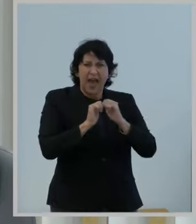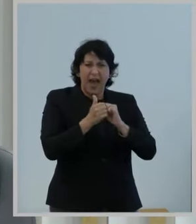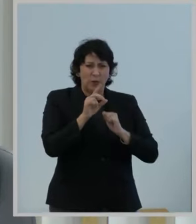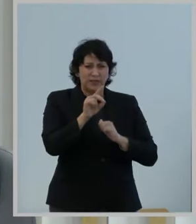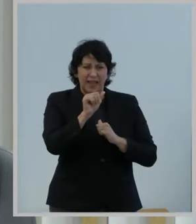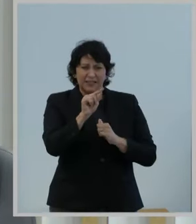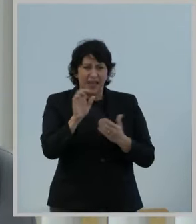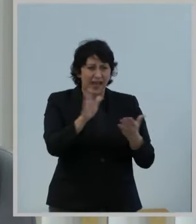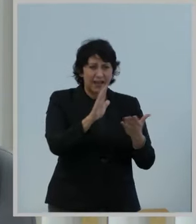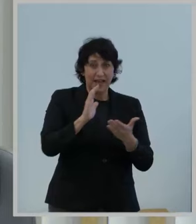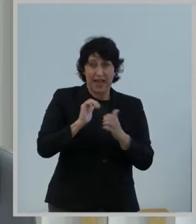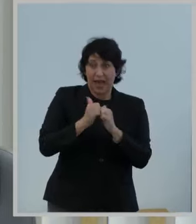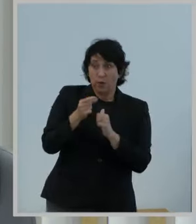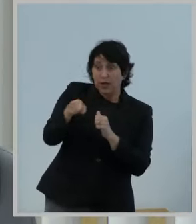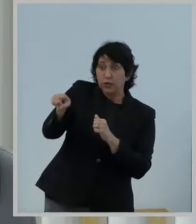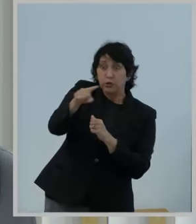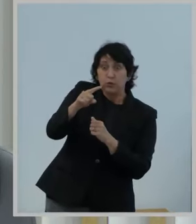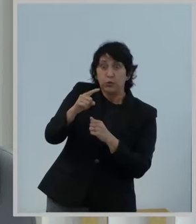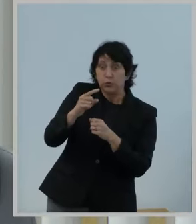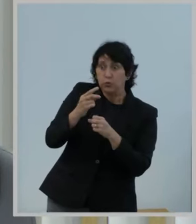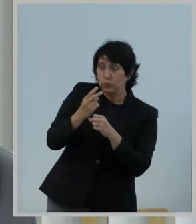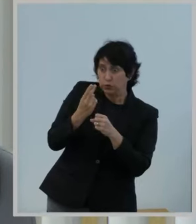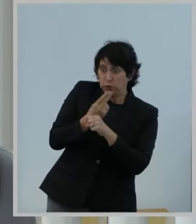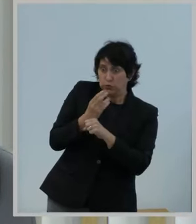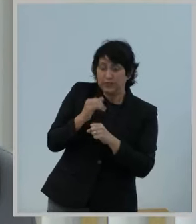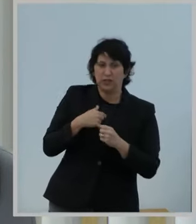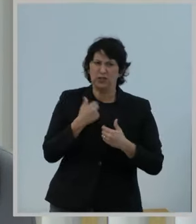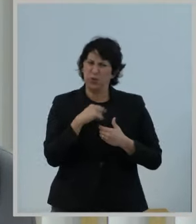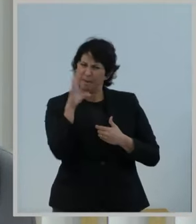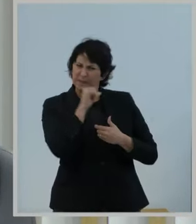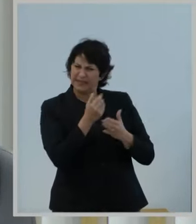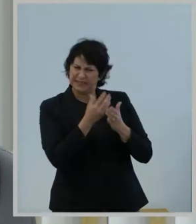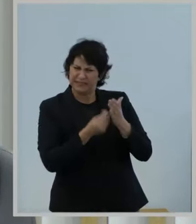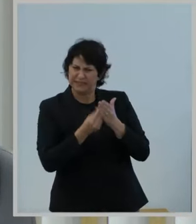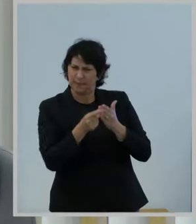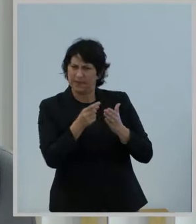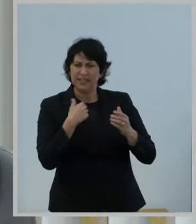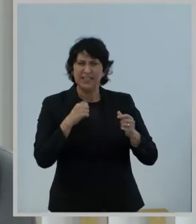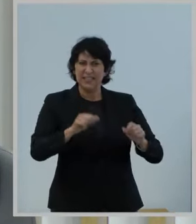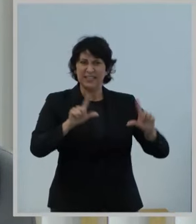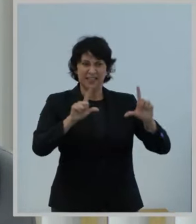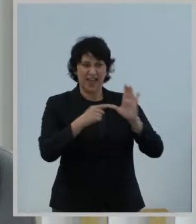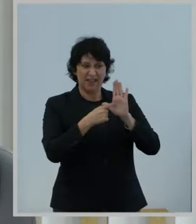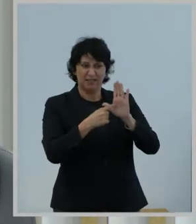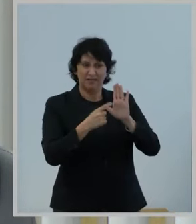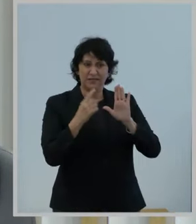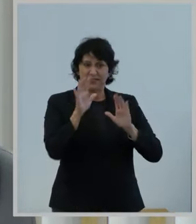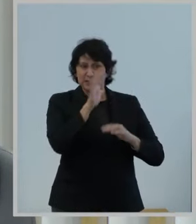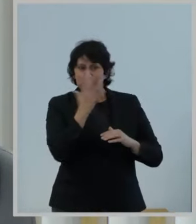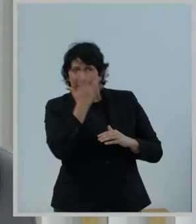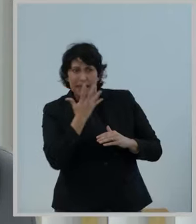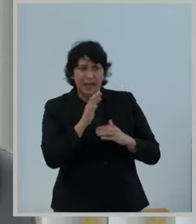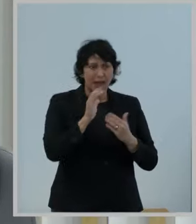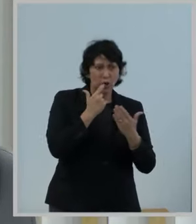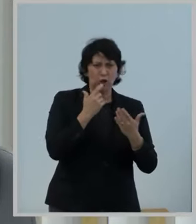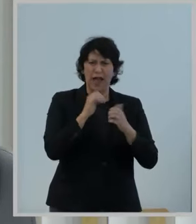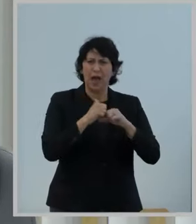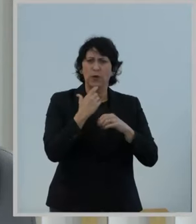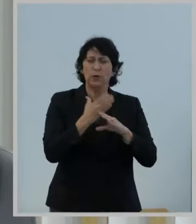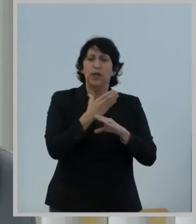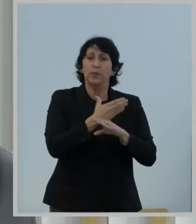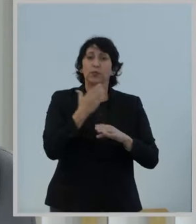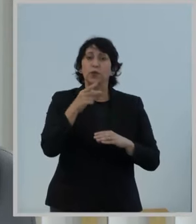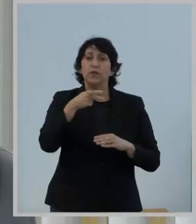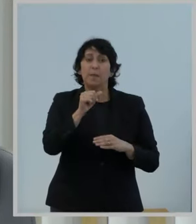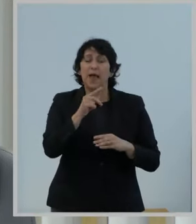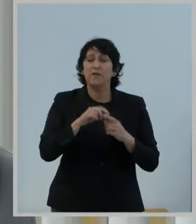are useful to your efforts. Are we missing data? Do we need to display them differently? How can we improve the platform to inform your